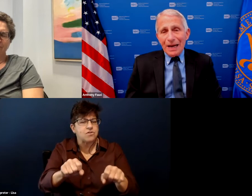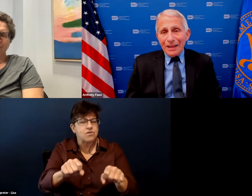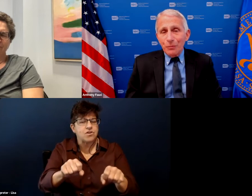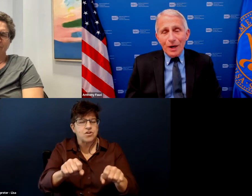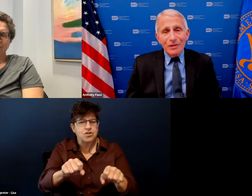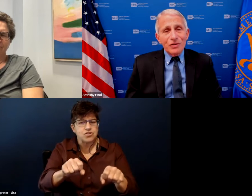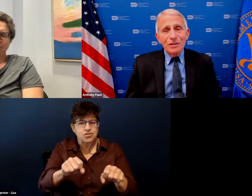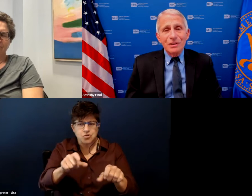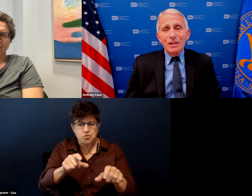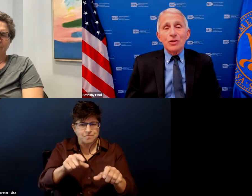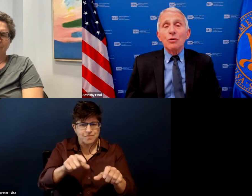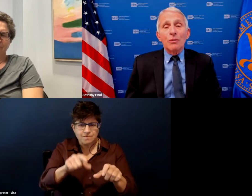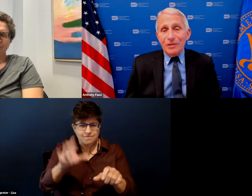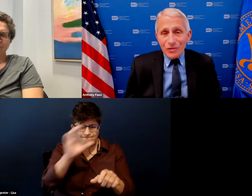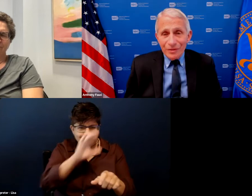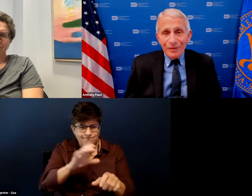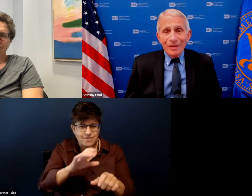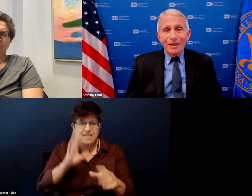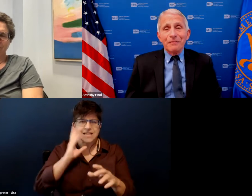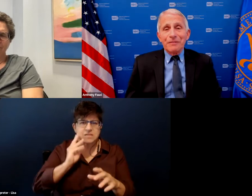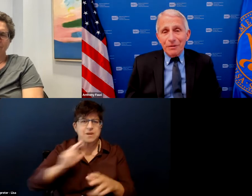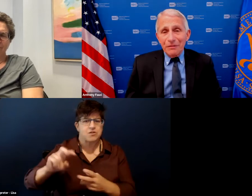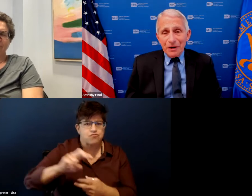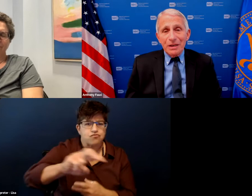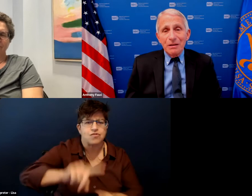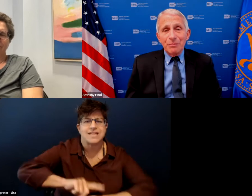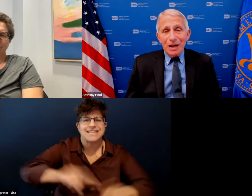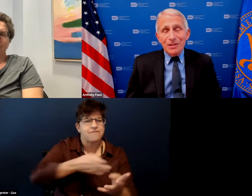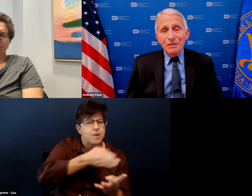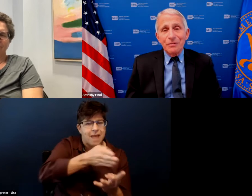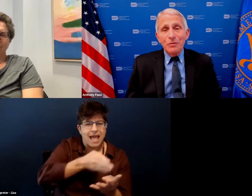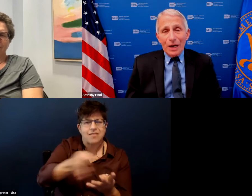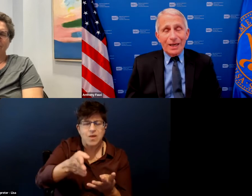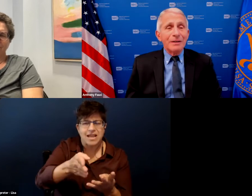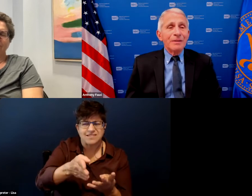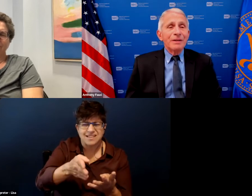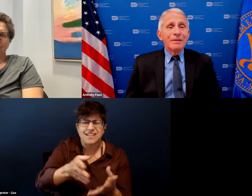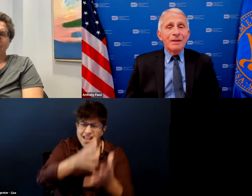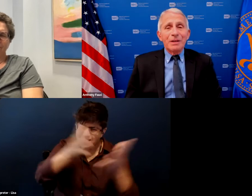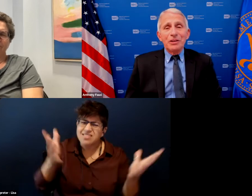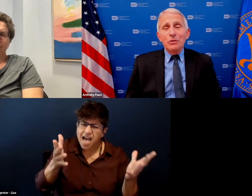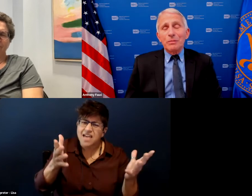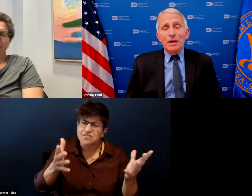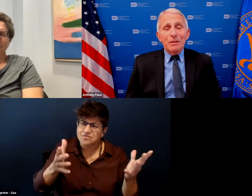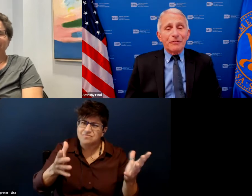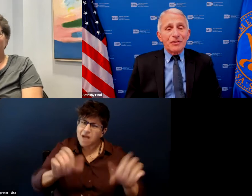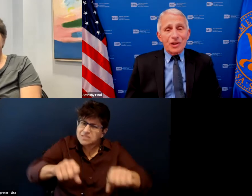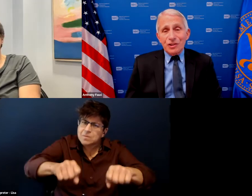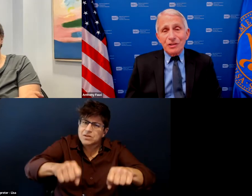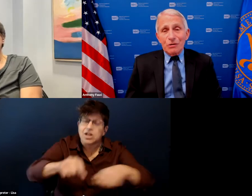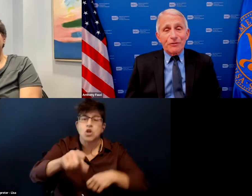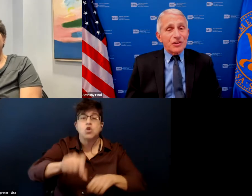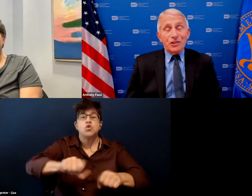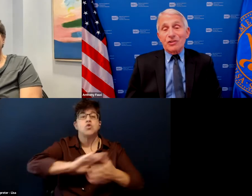pathways is enormous in a very very positive way i mean you could become a